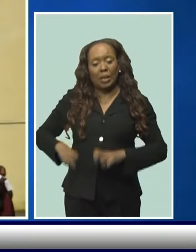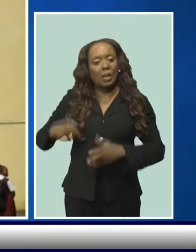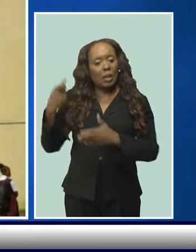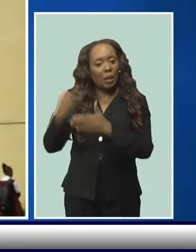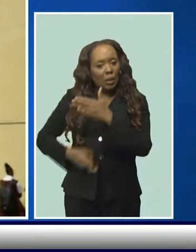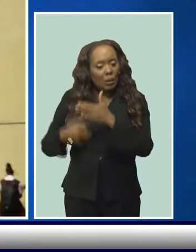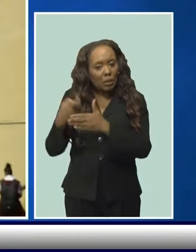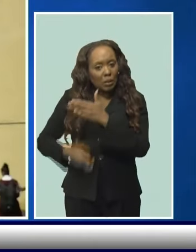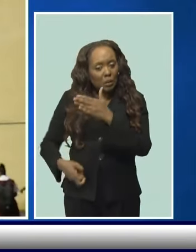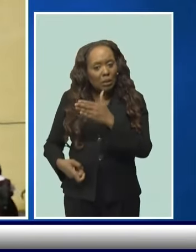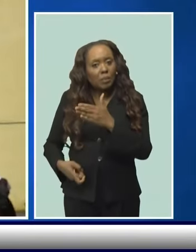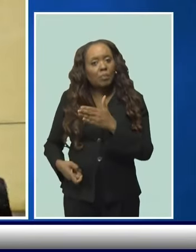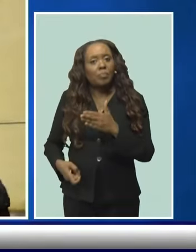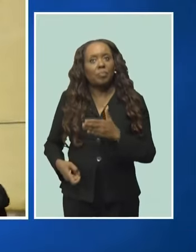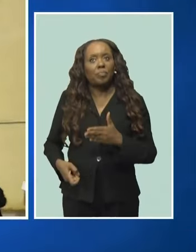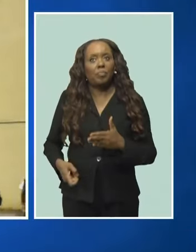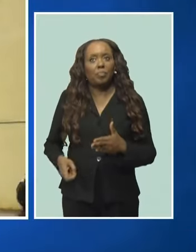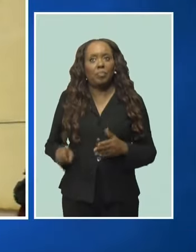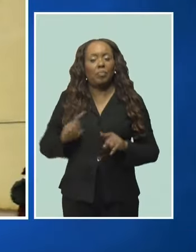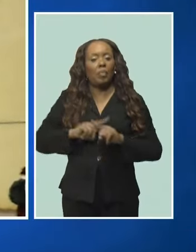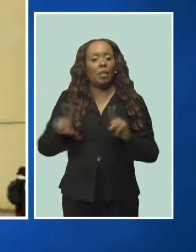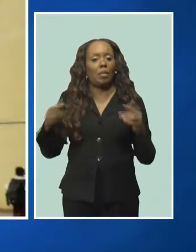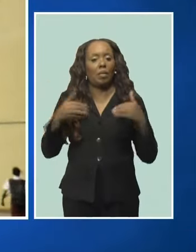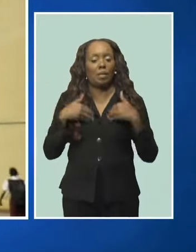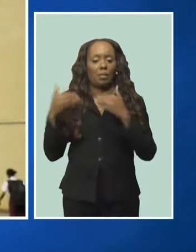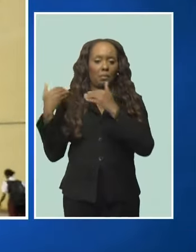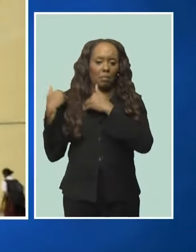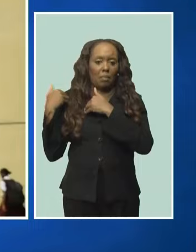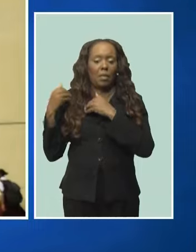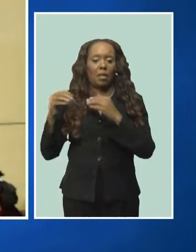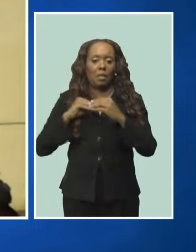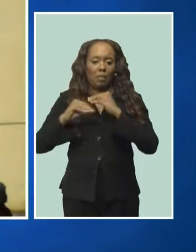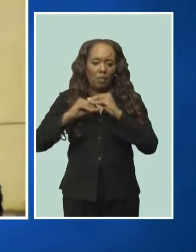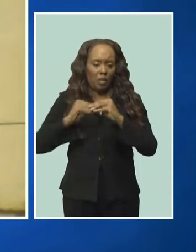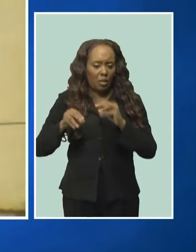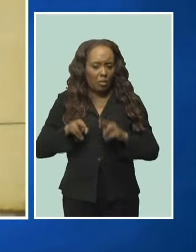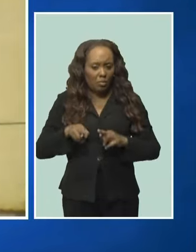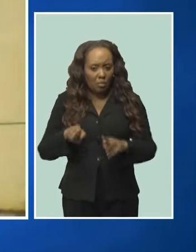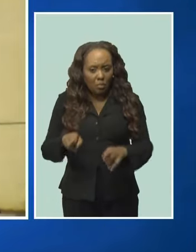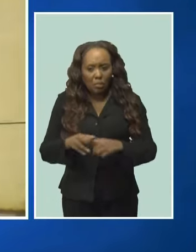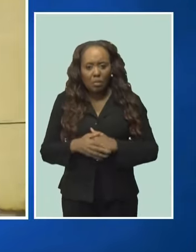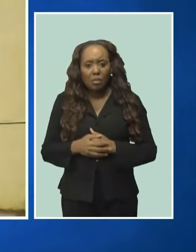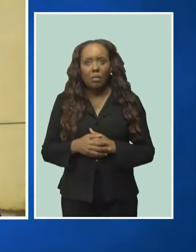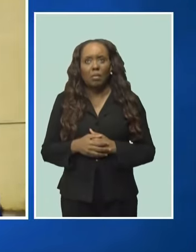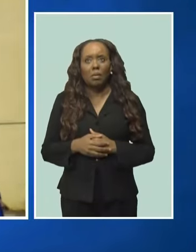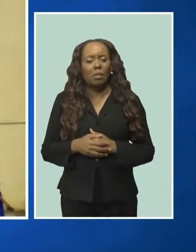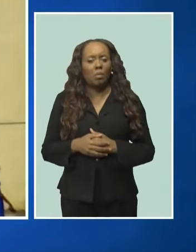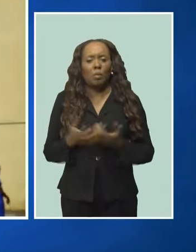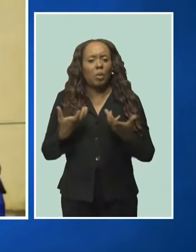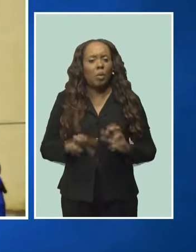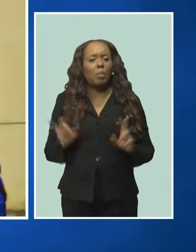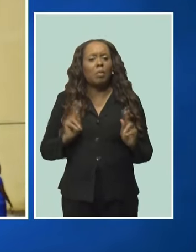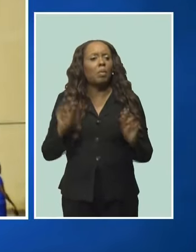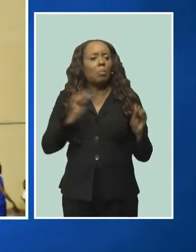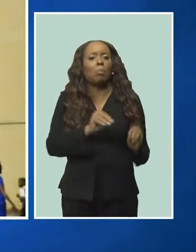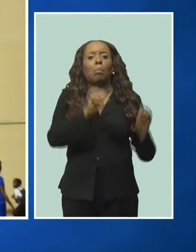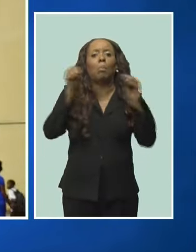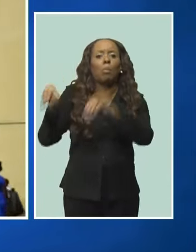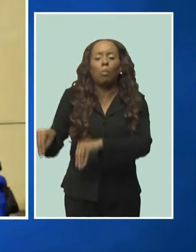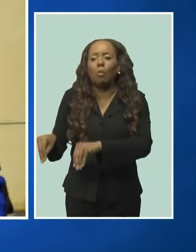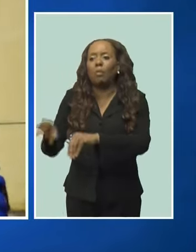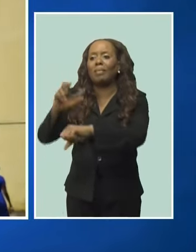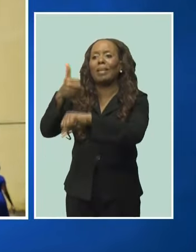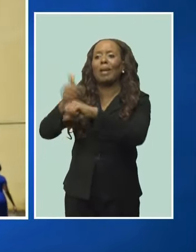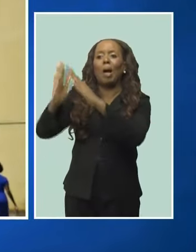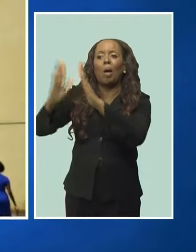I maintain, though, that we have an obligation to fix those roads rather than taking the easy route of asking people to move out. My